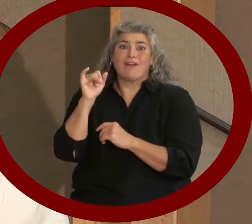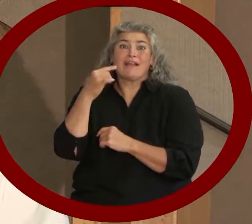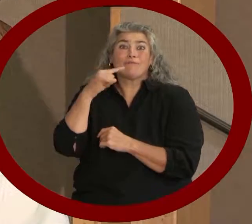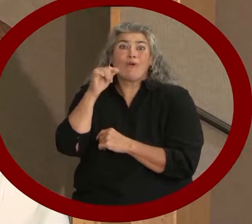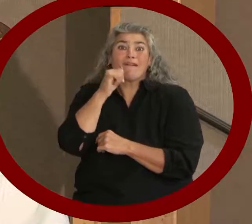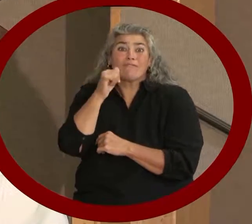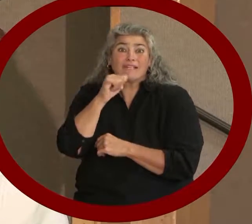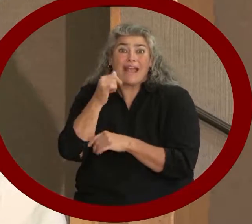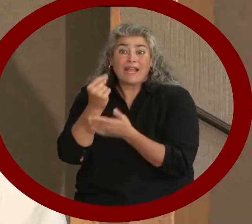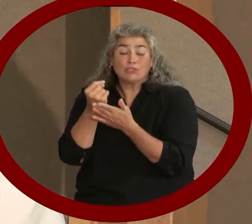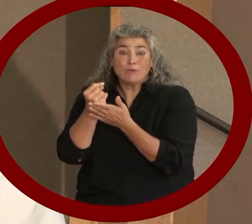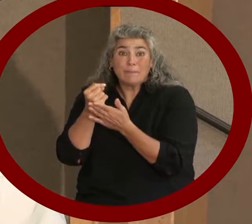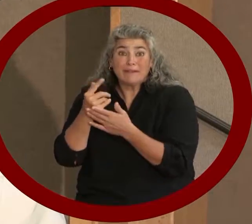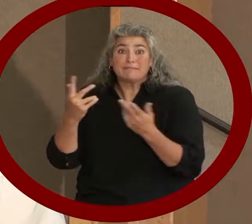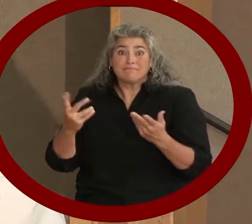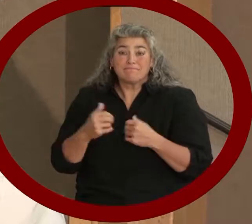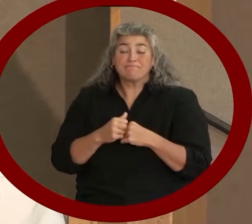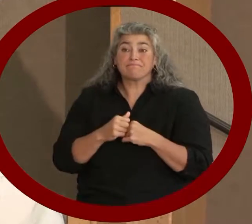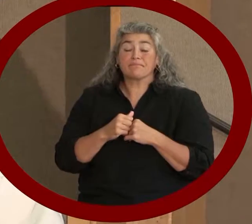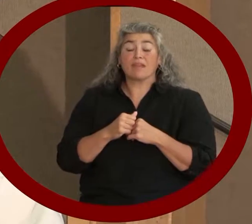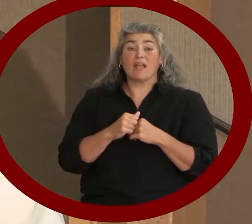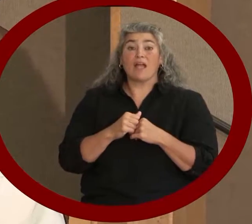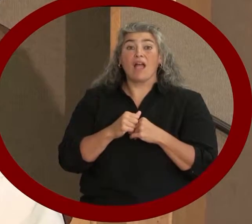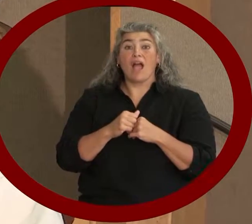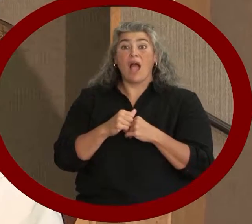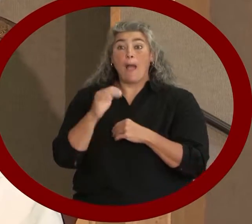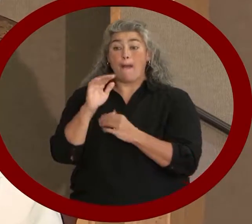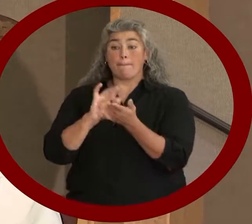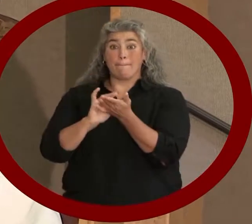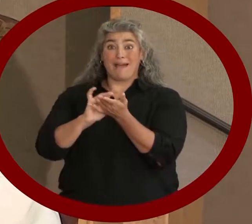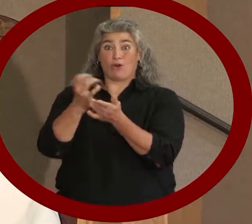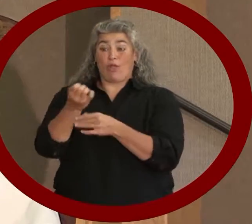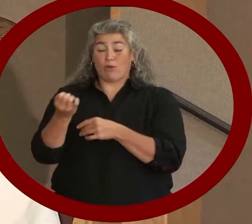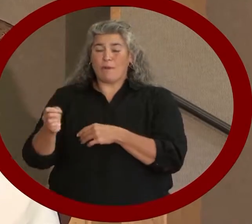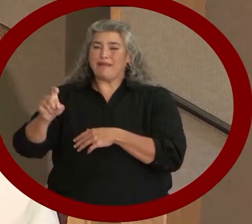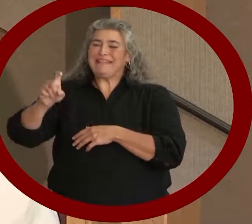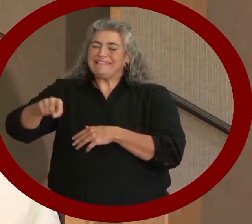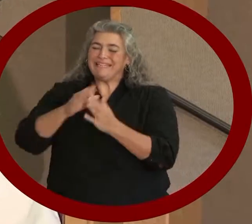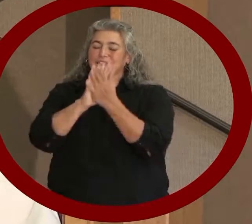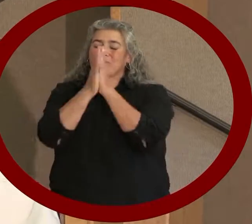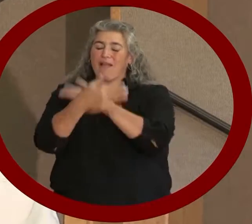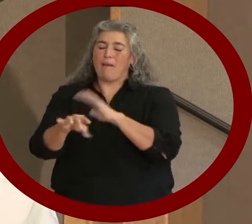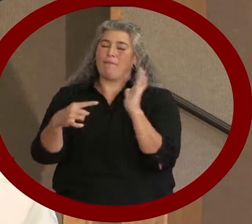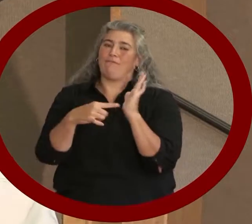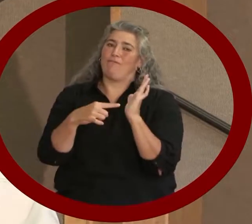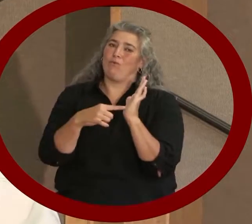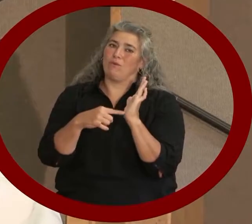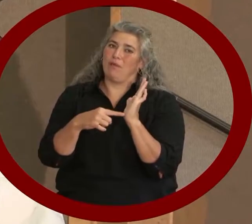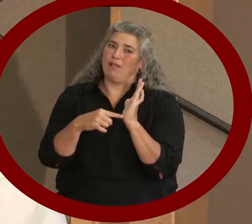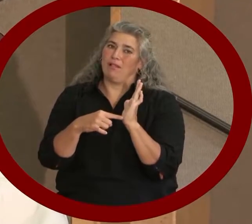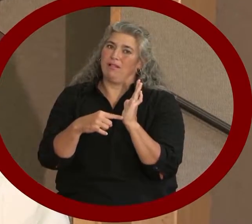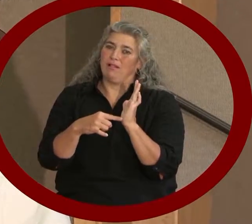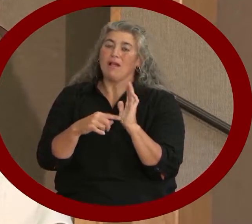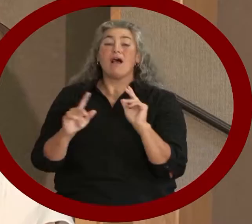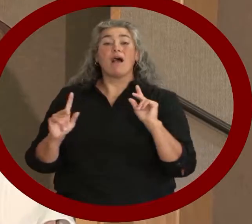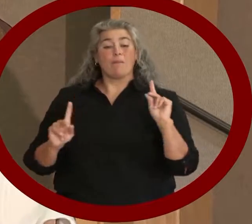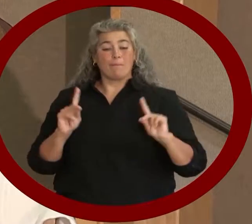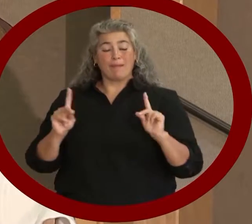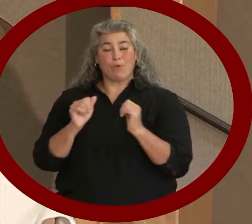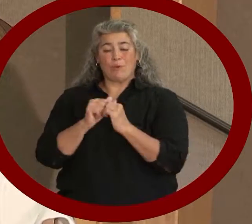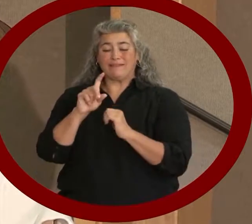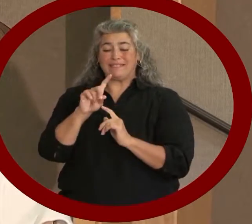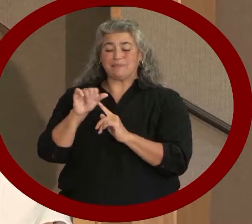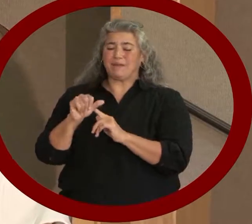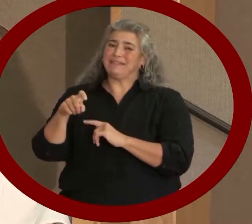Durable medical equipment must become affordable if individuals with disabilities are to function as